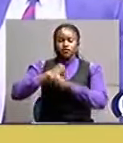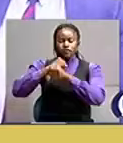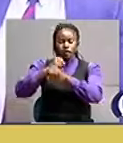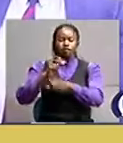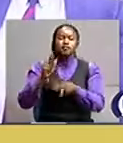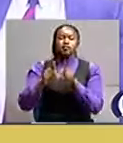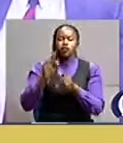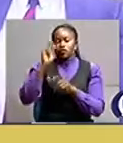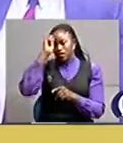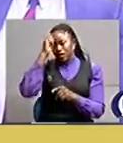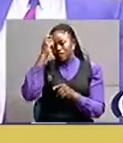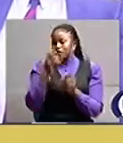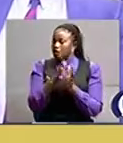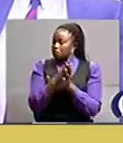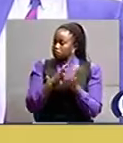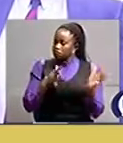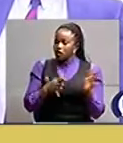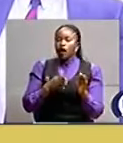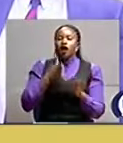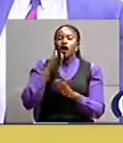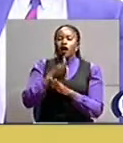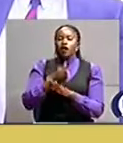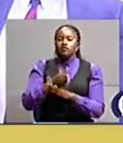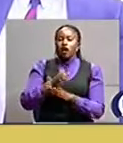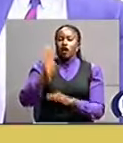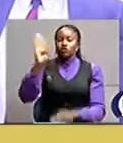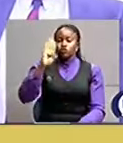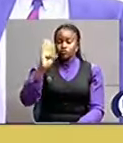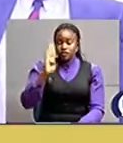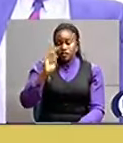until the ukc government was overthrown in